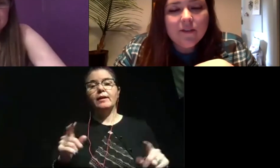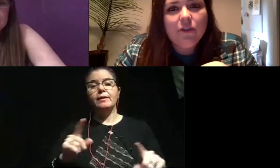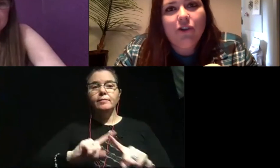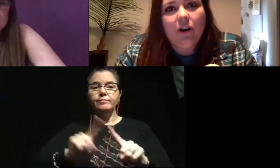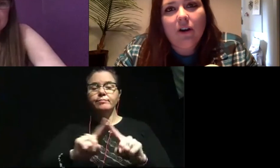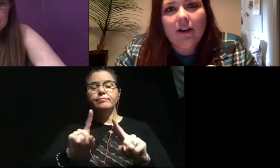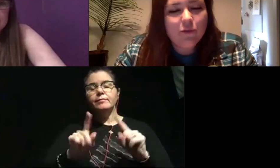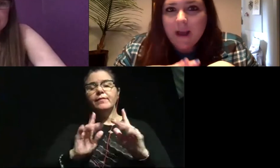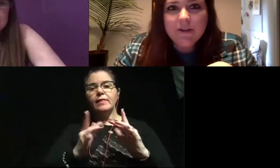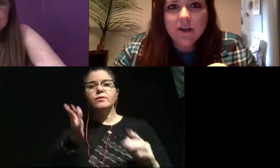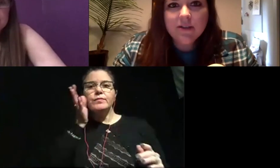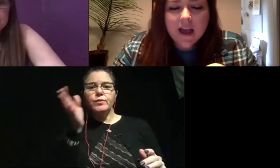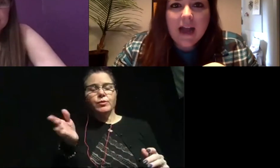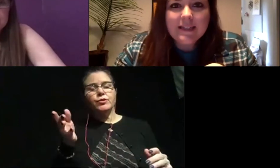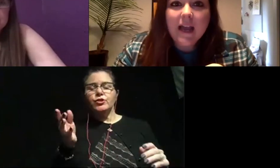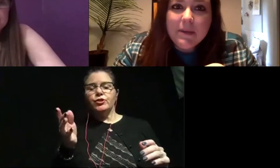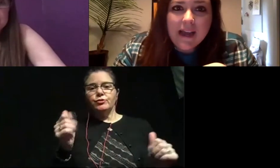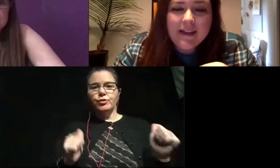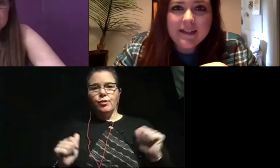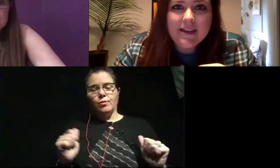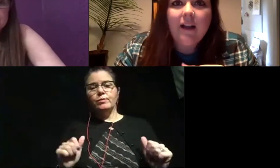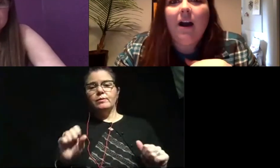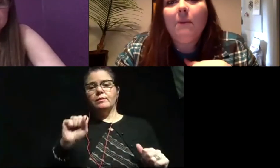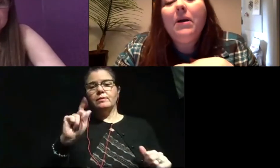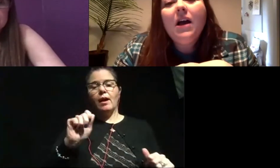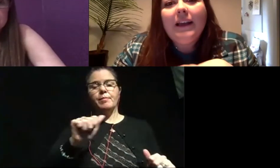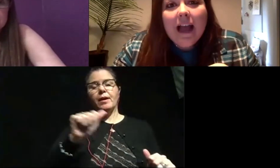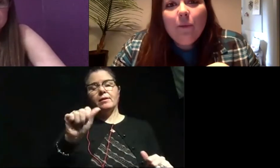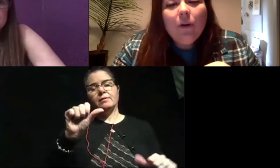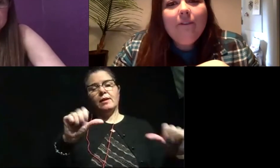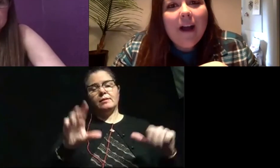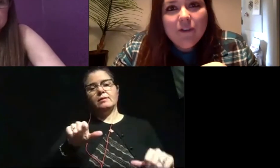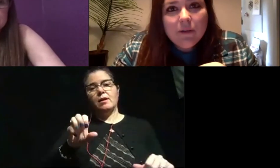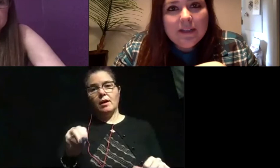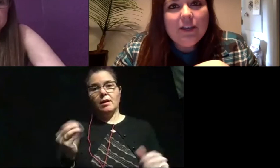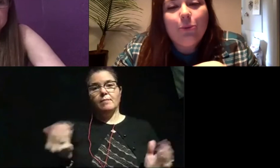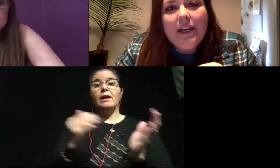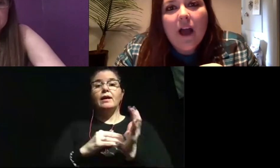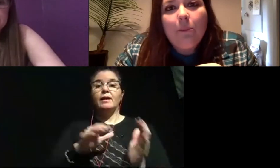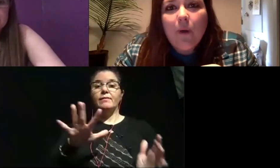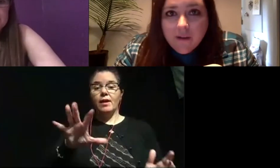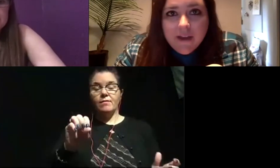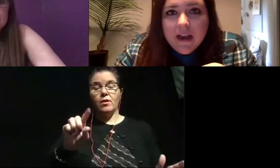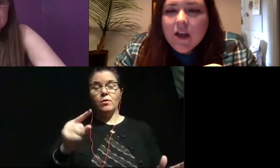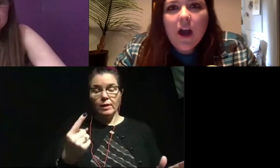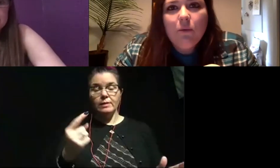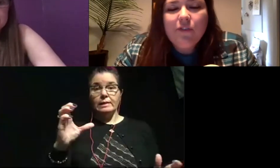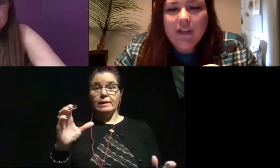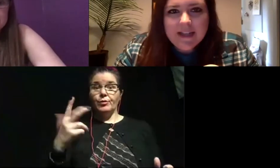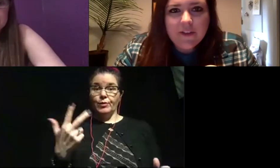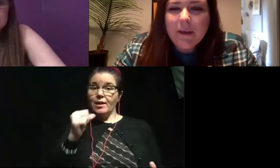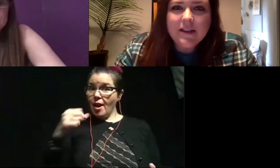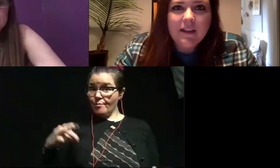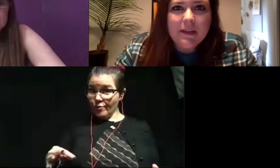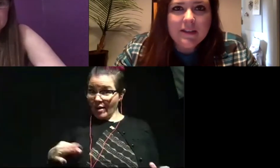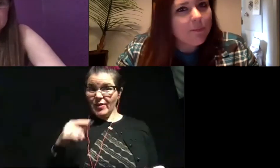links to future sort of episodes at Skype a scientist.com. Again, we're a 501c3 nonprofit, uh, which for